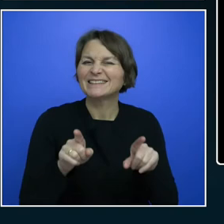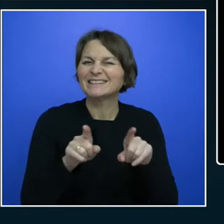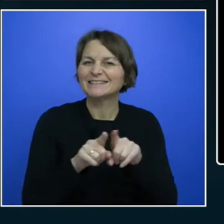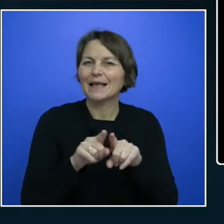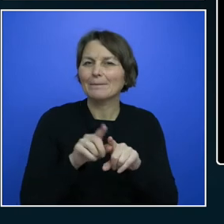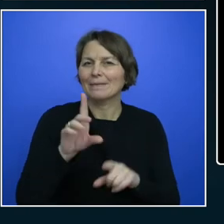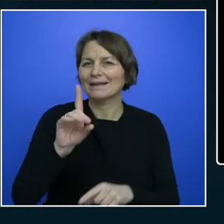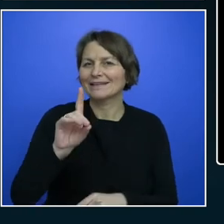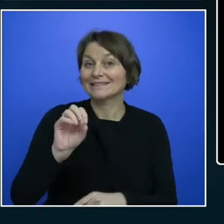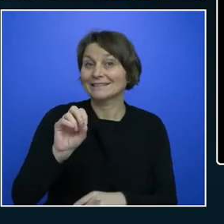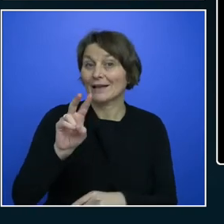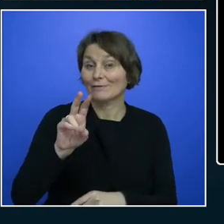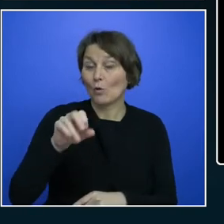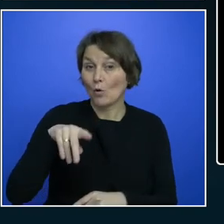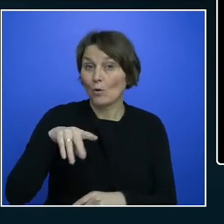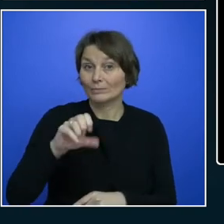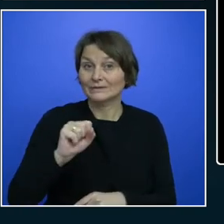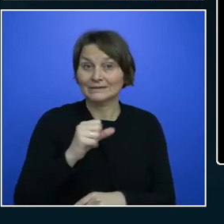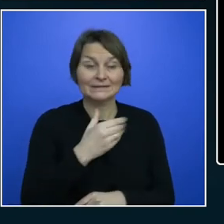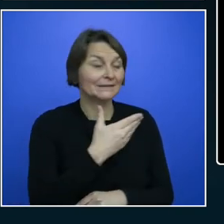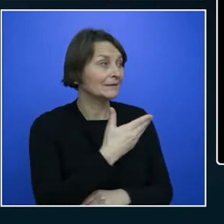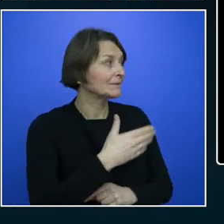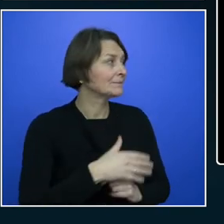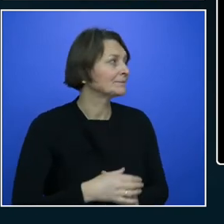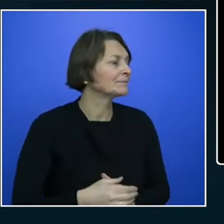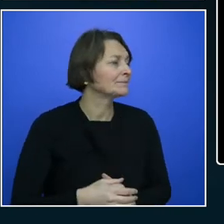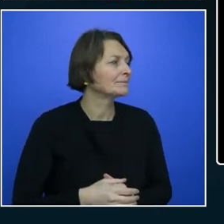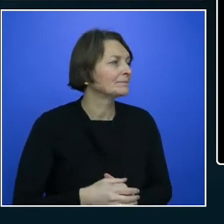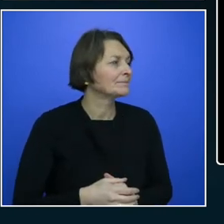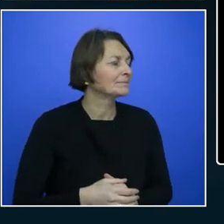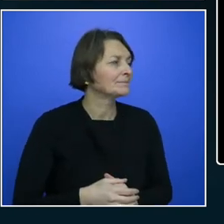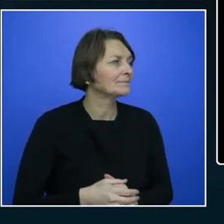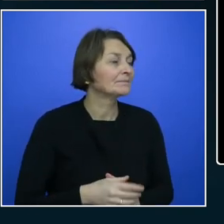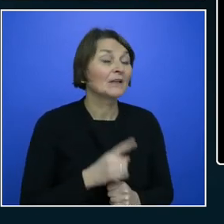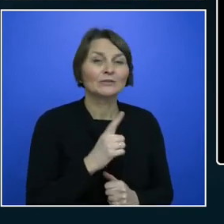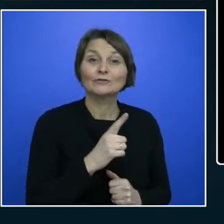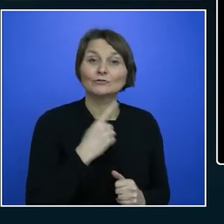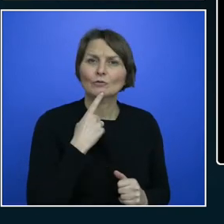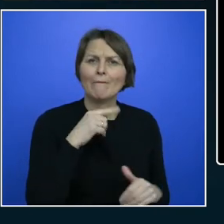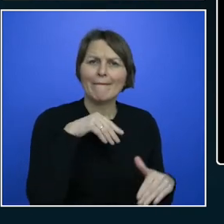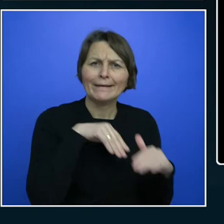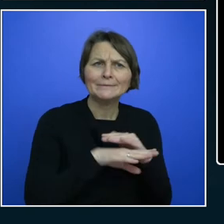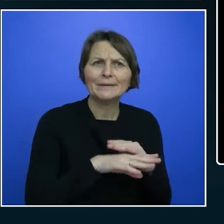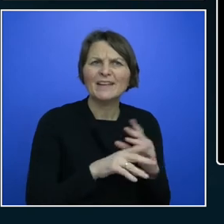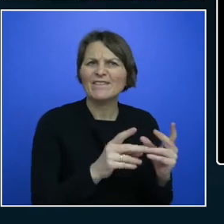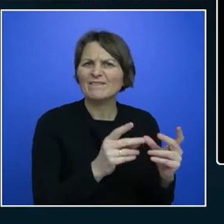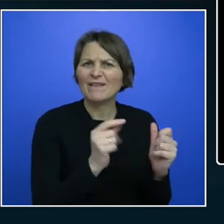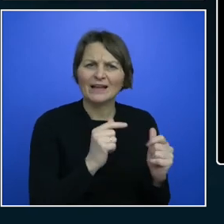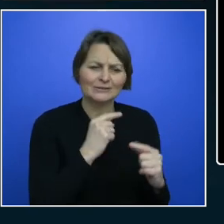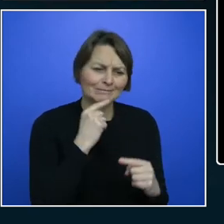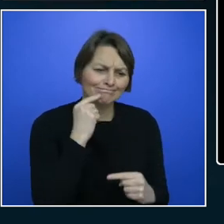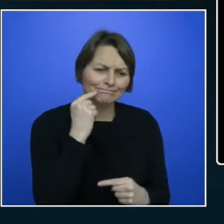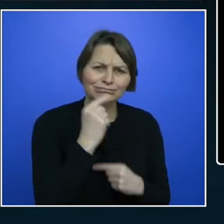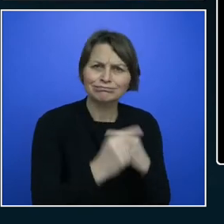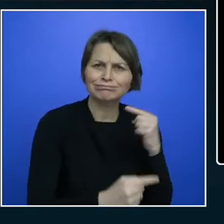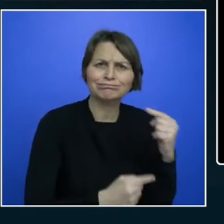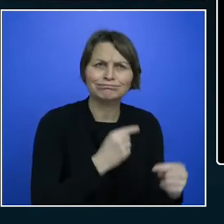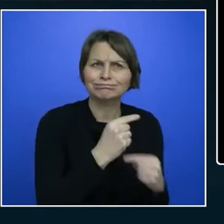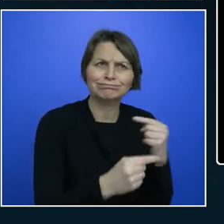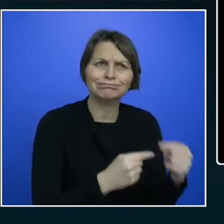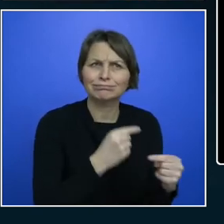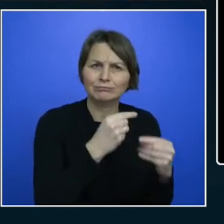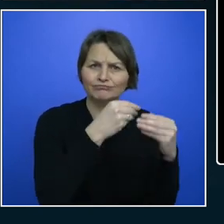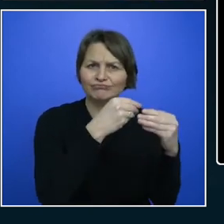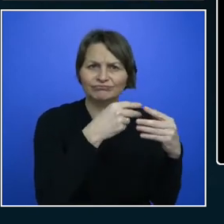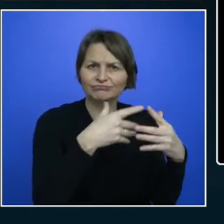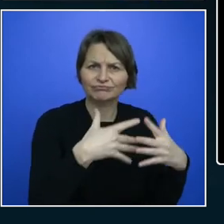into my accessibility fast pass there. And watch this. Run fast pass. Run